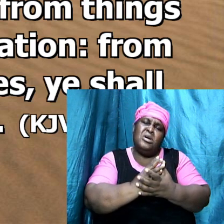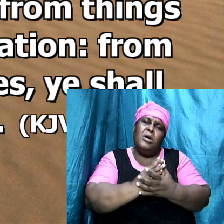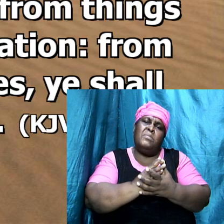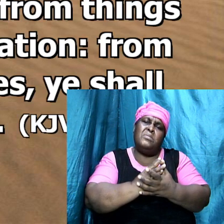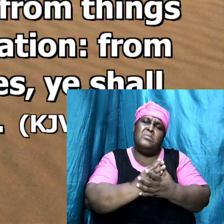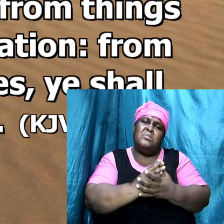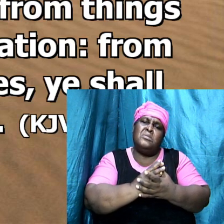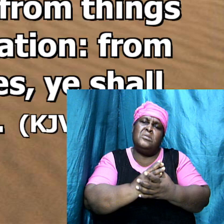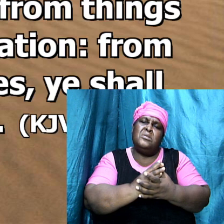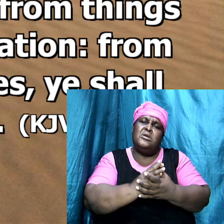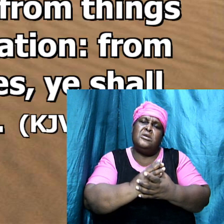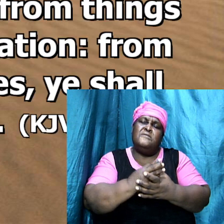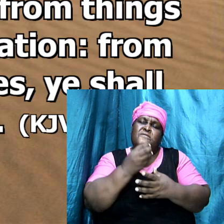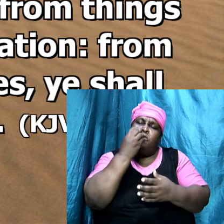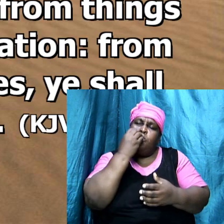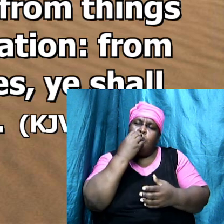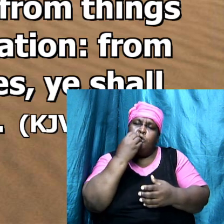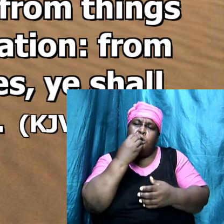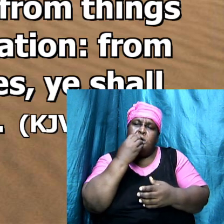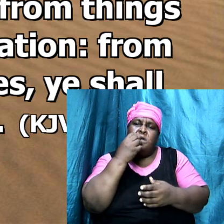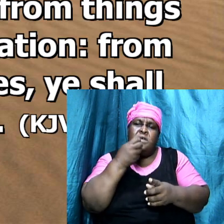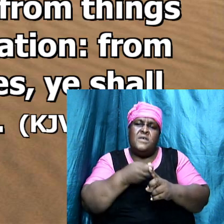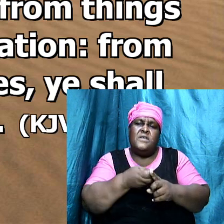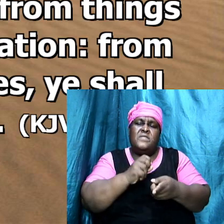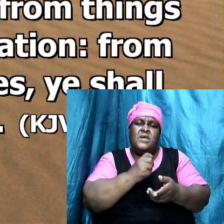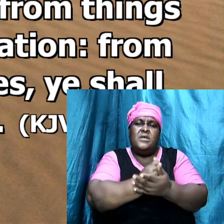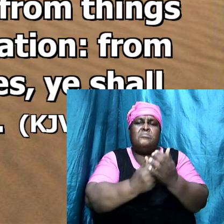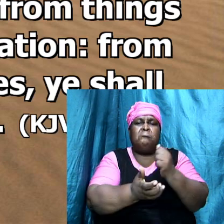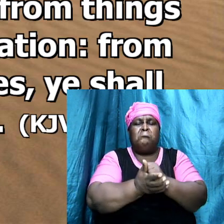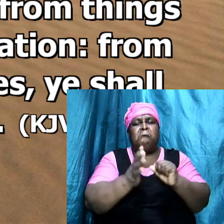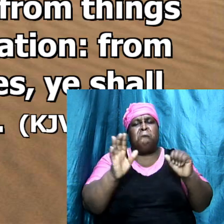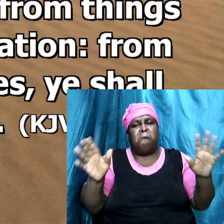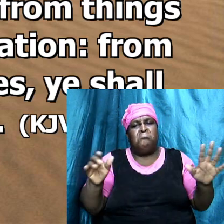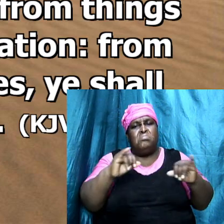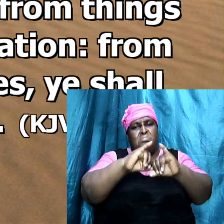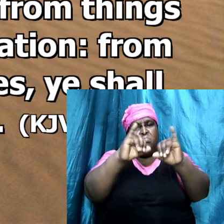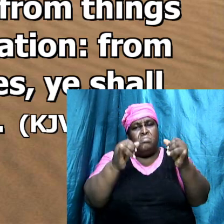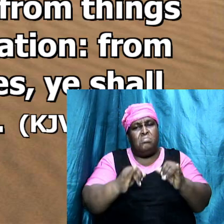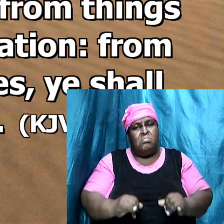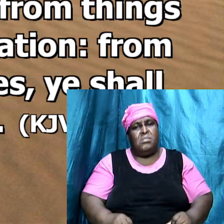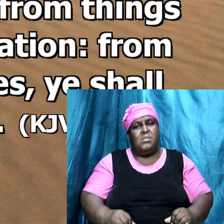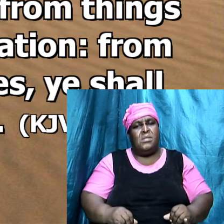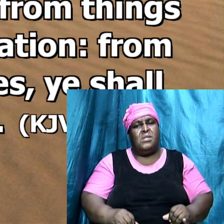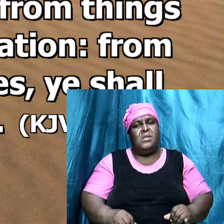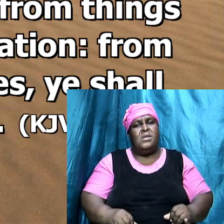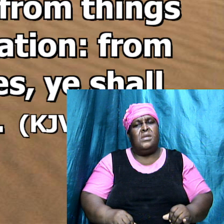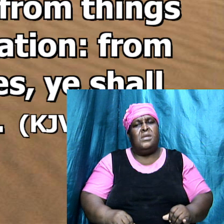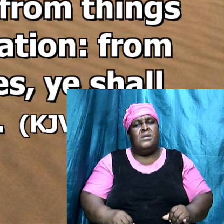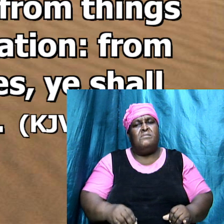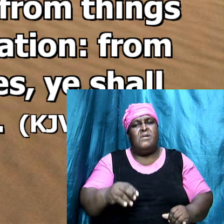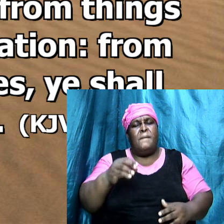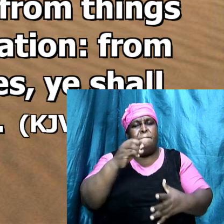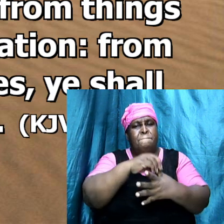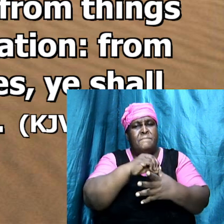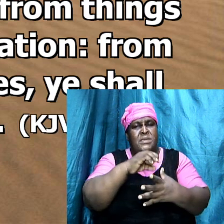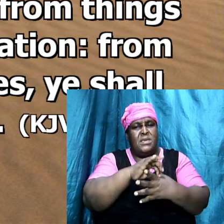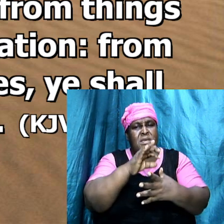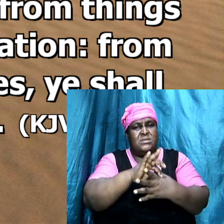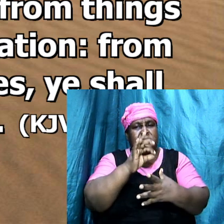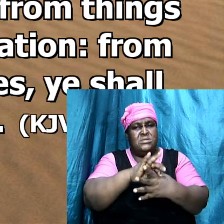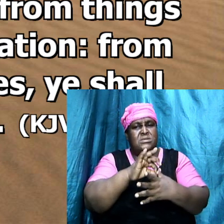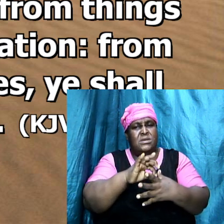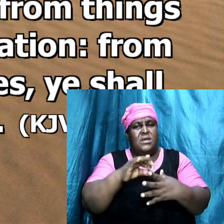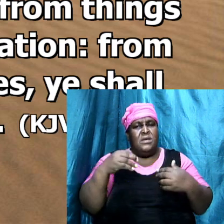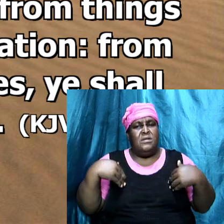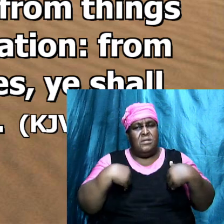from blood from the meat of strangled animals and from